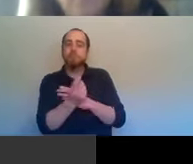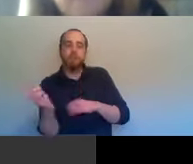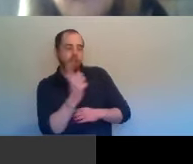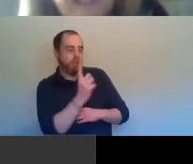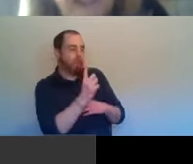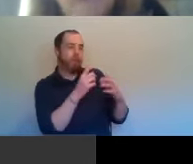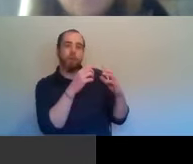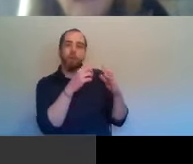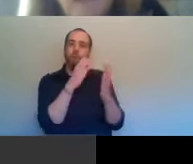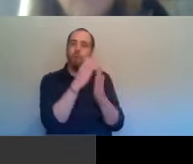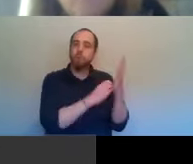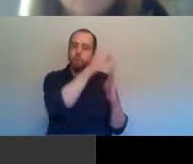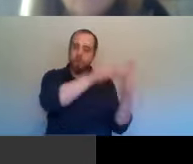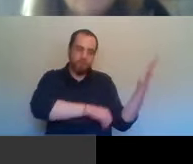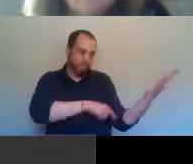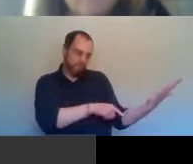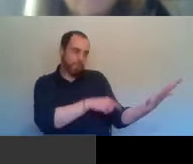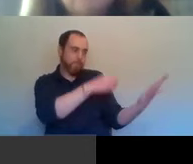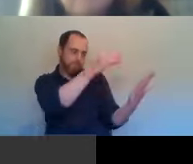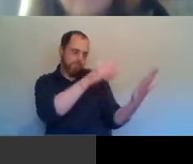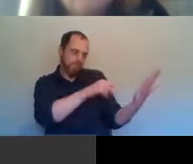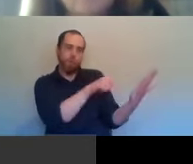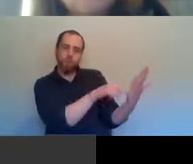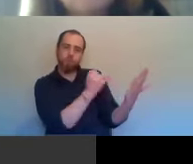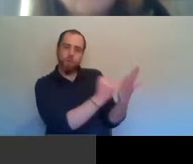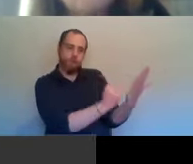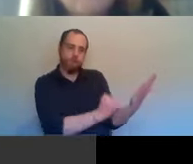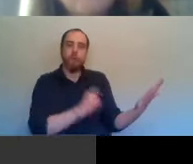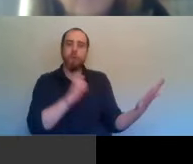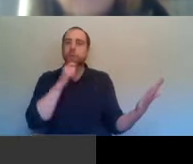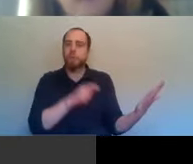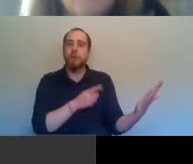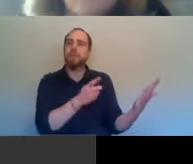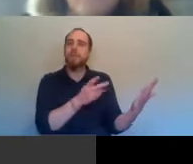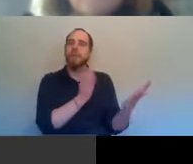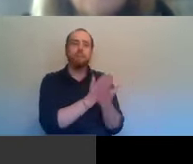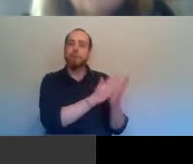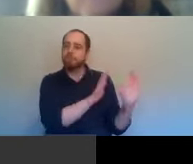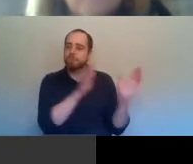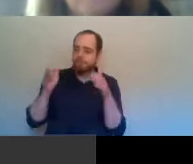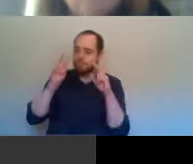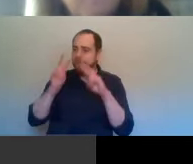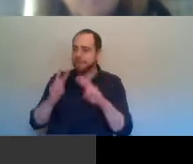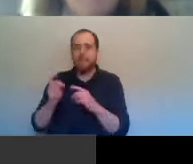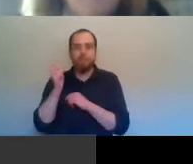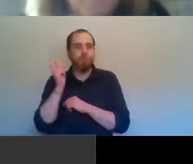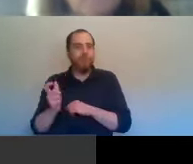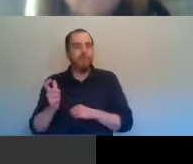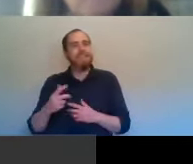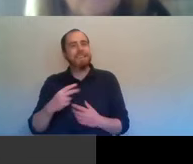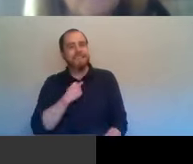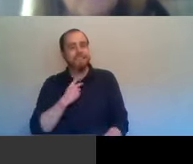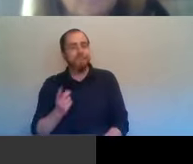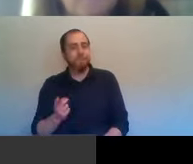kind of off stage. And that's very sad because the people who come into